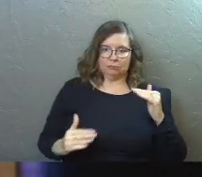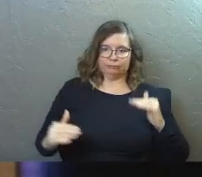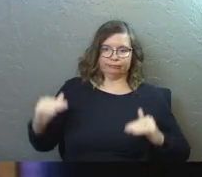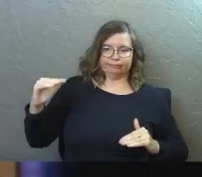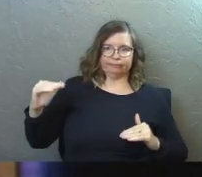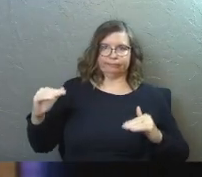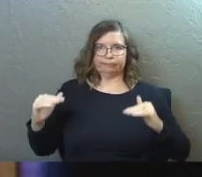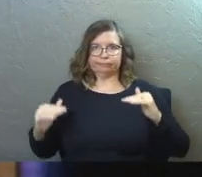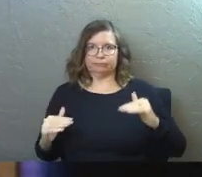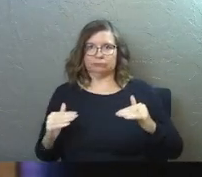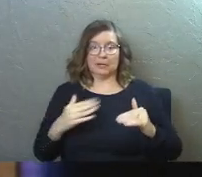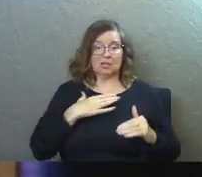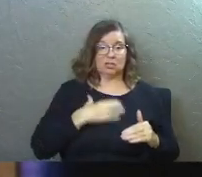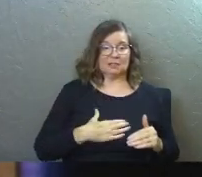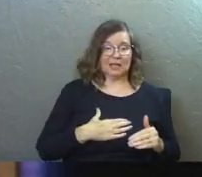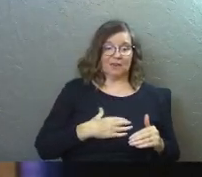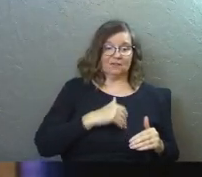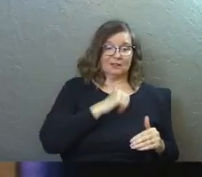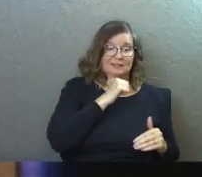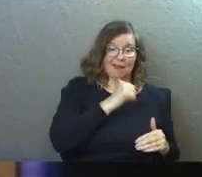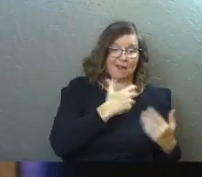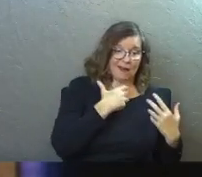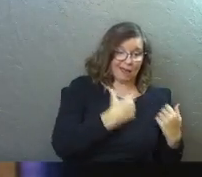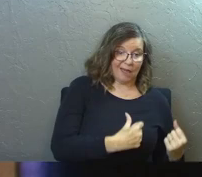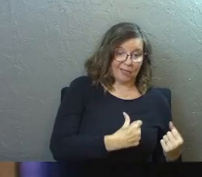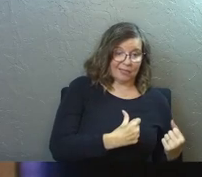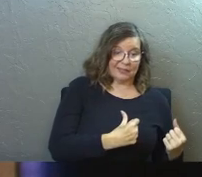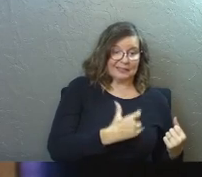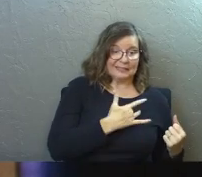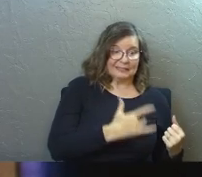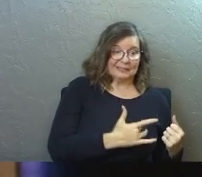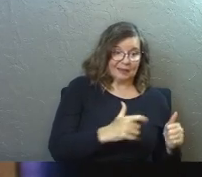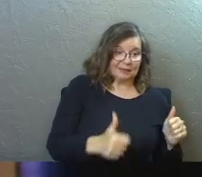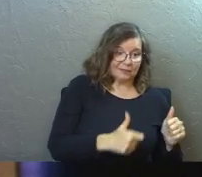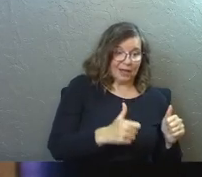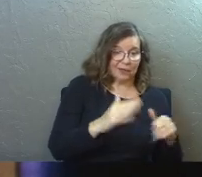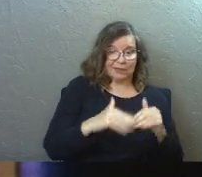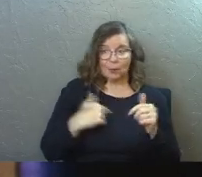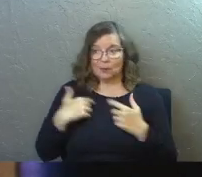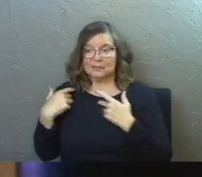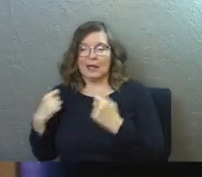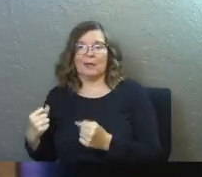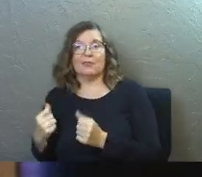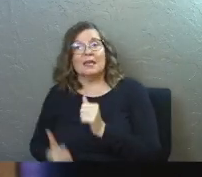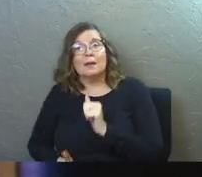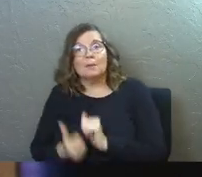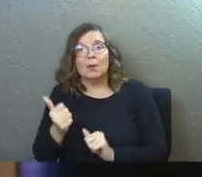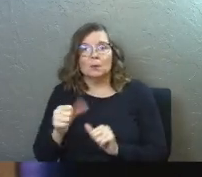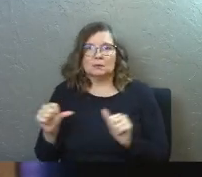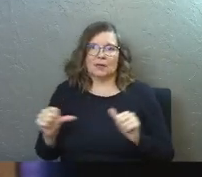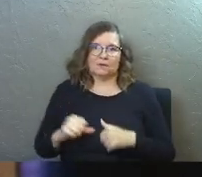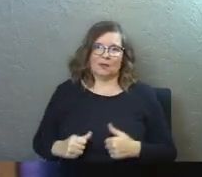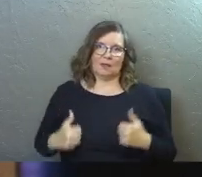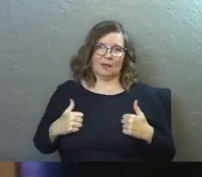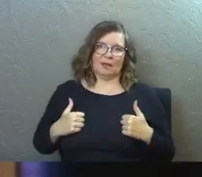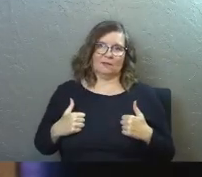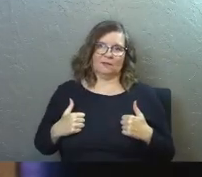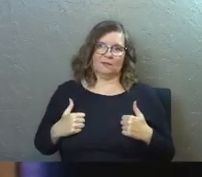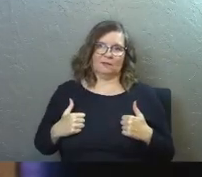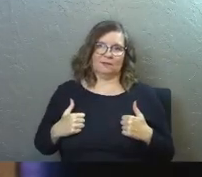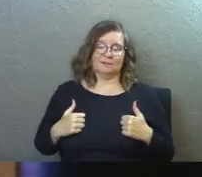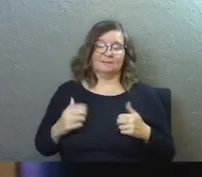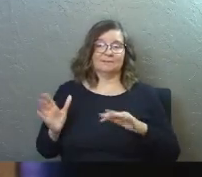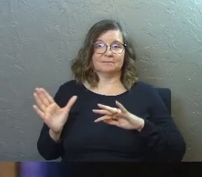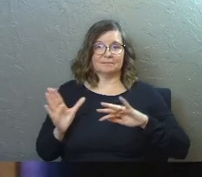desire for what's unhealthy is stronger than our desire for what's healthy in most areas of our life. And now let's go to